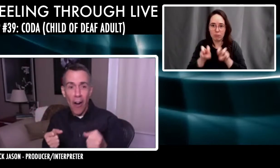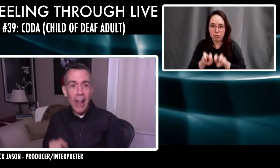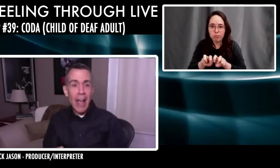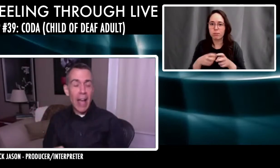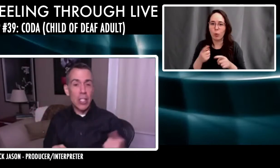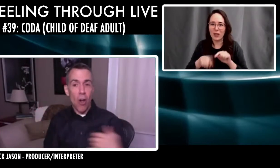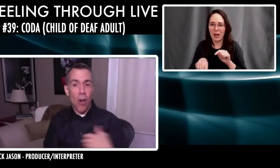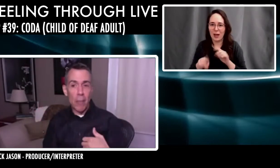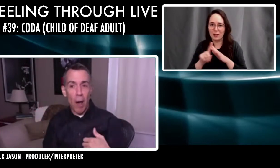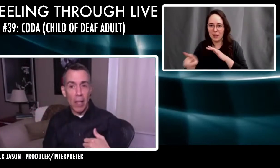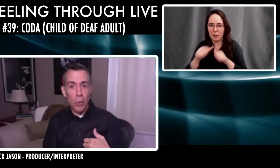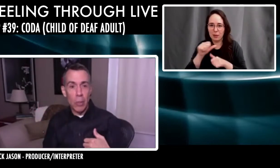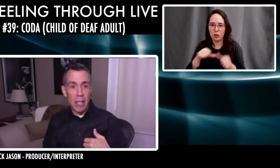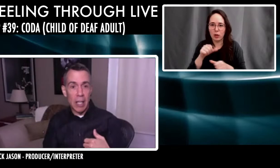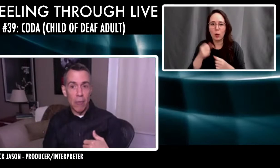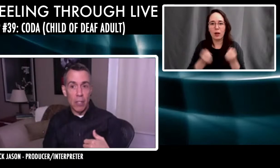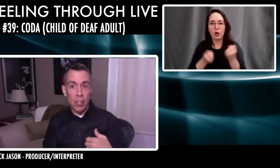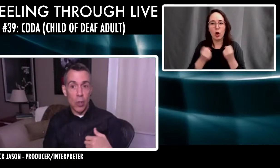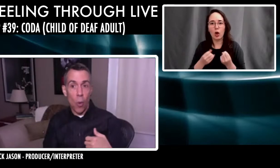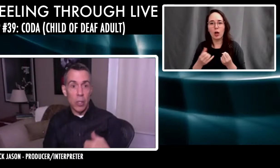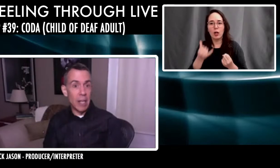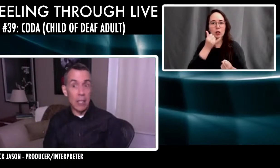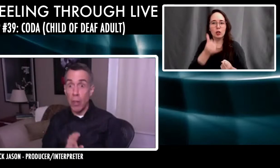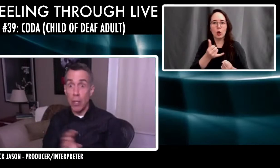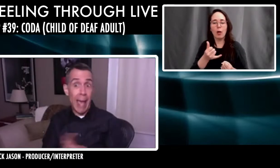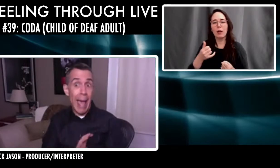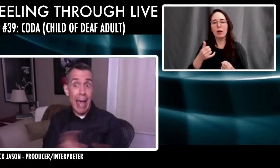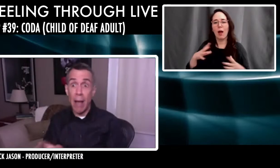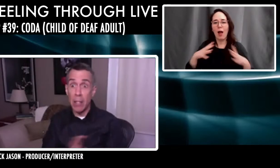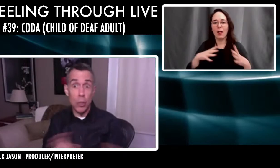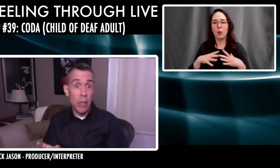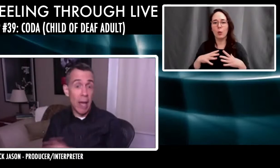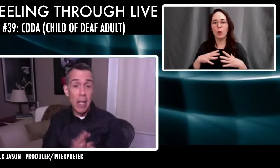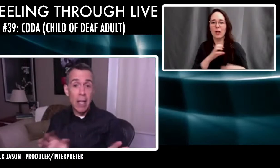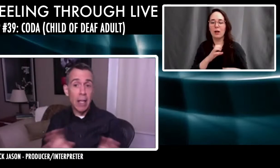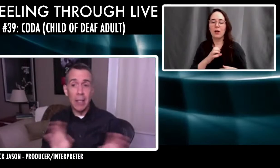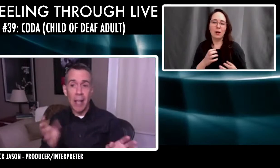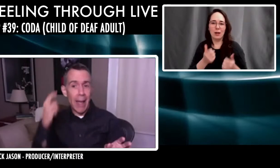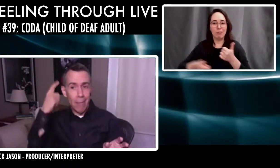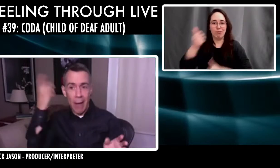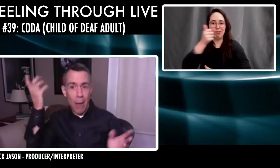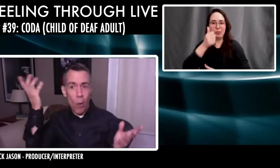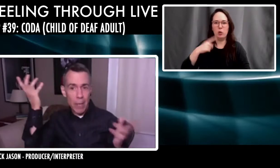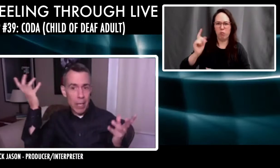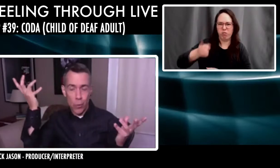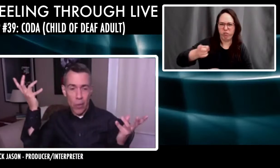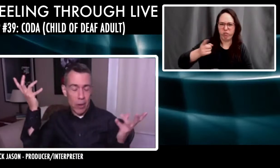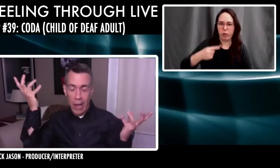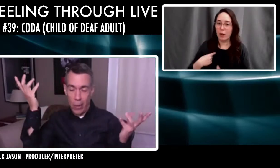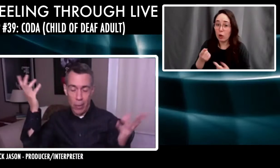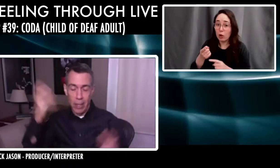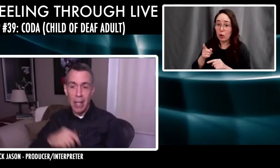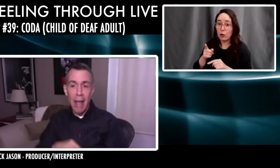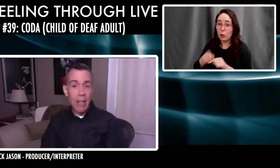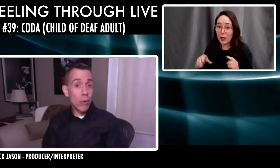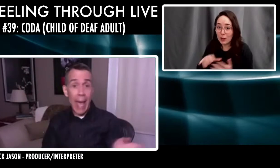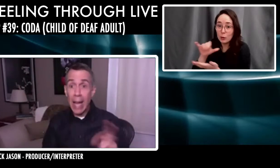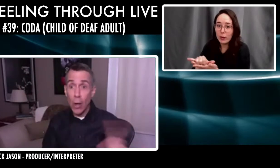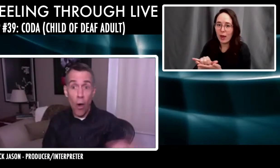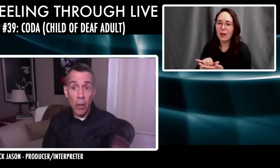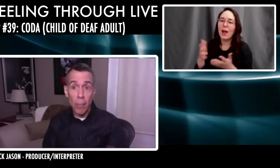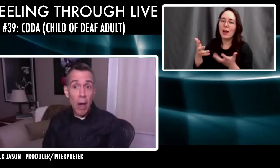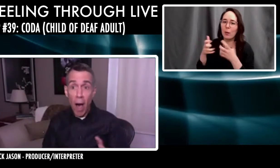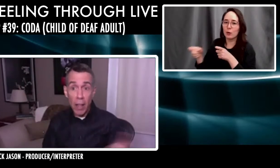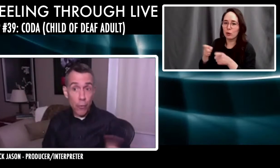car. And she's calling up a Hollywood executive to scold him. And I said, Marley, you cannot do that because I want to be controlling. I don't know about this. You